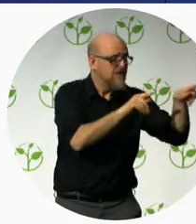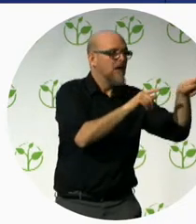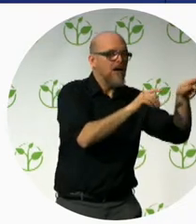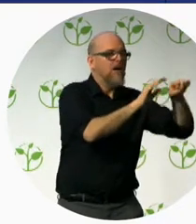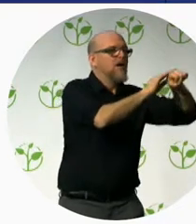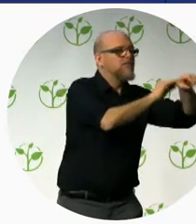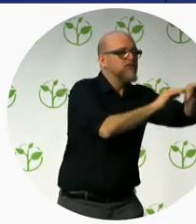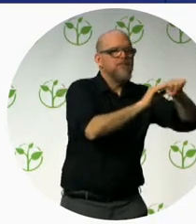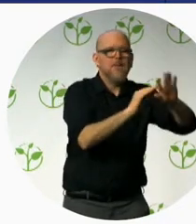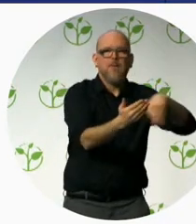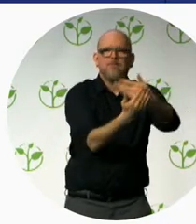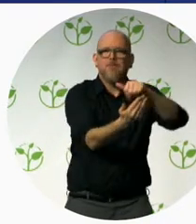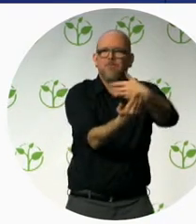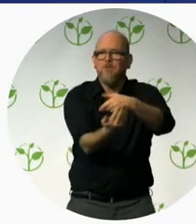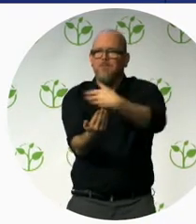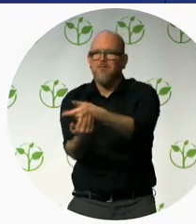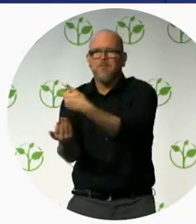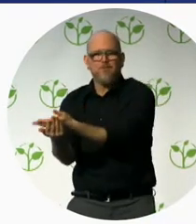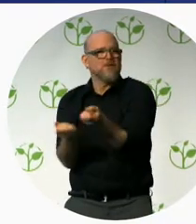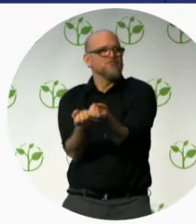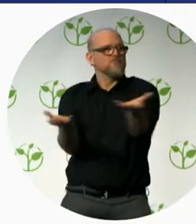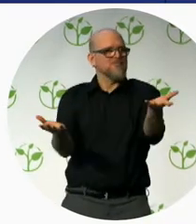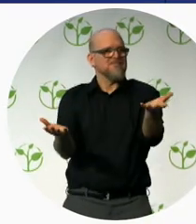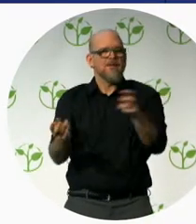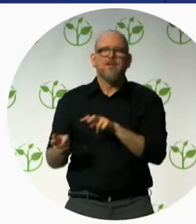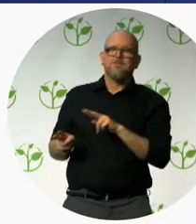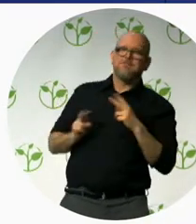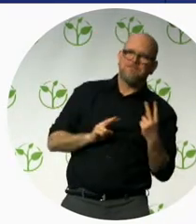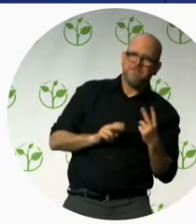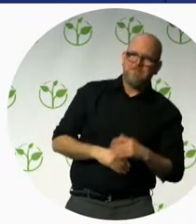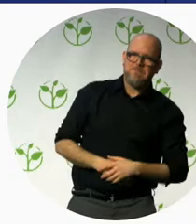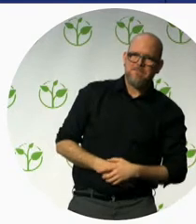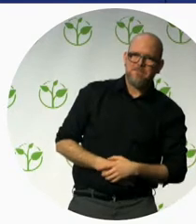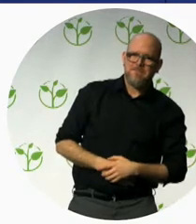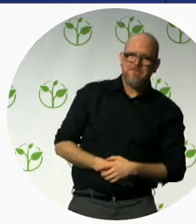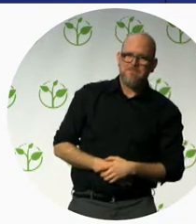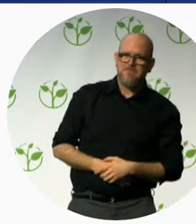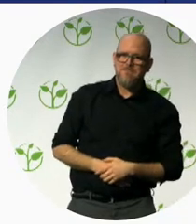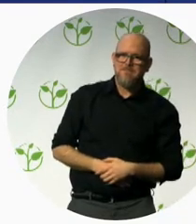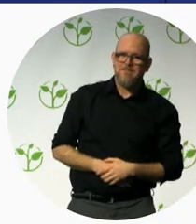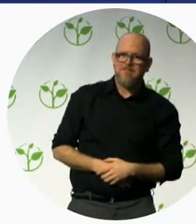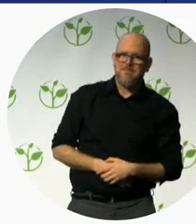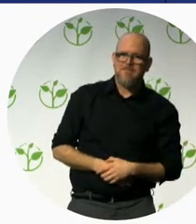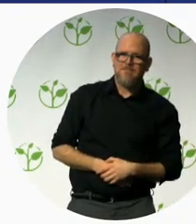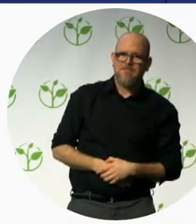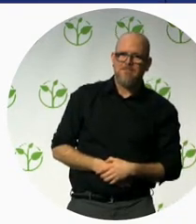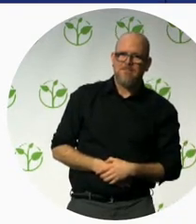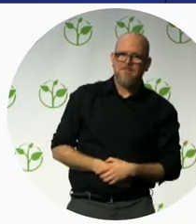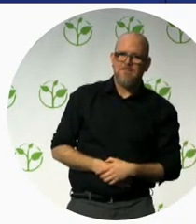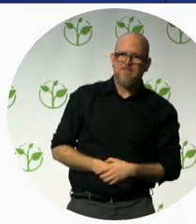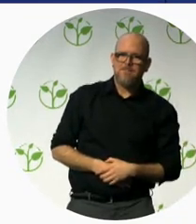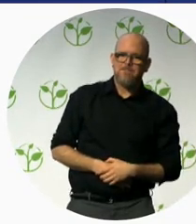obowiązujące normy dla wielu grup produktów i usług na rynku wewnętrznym.